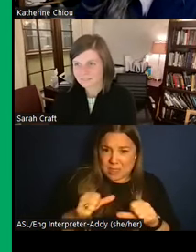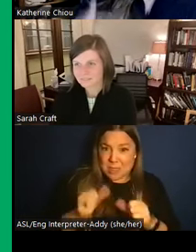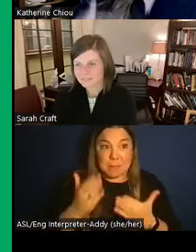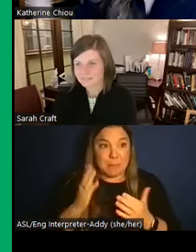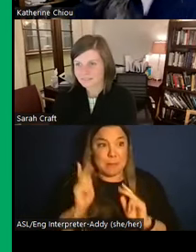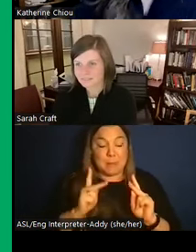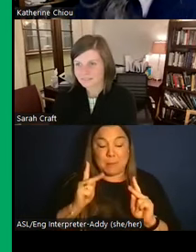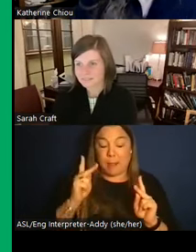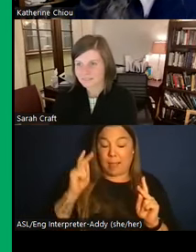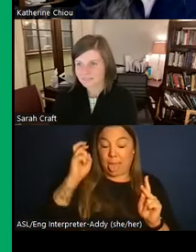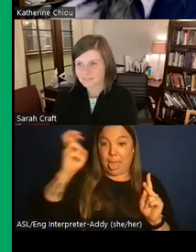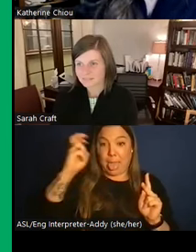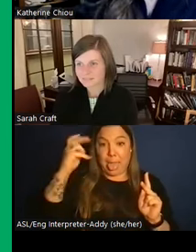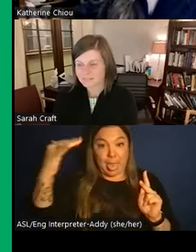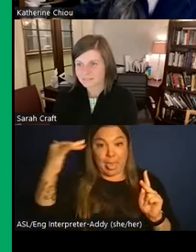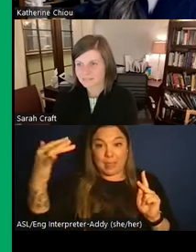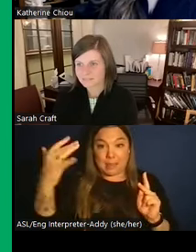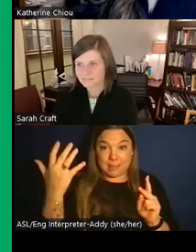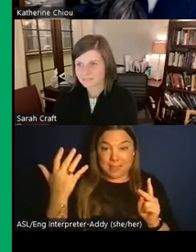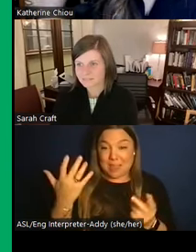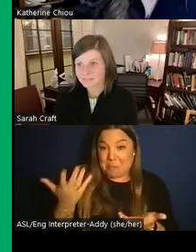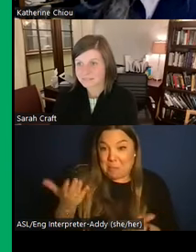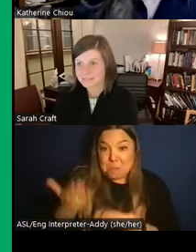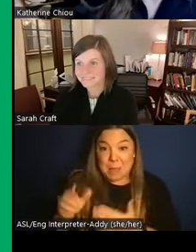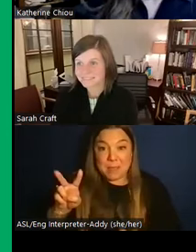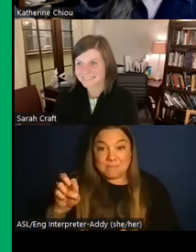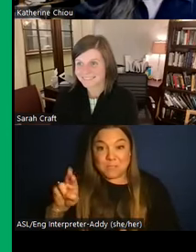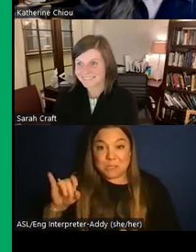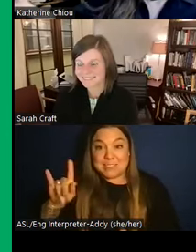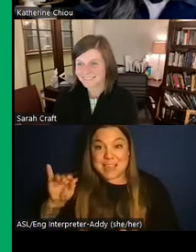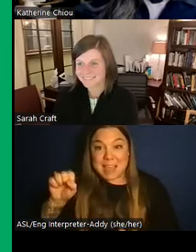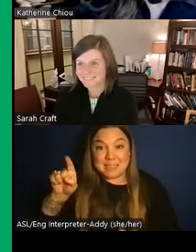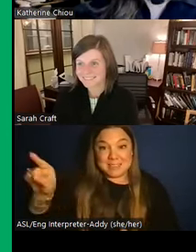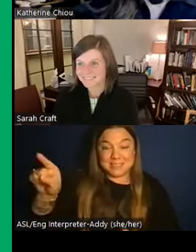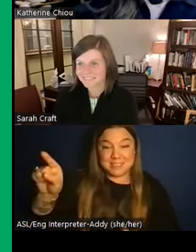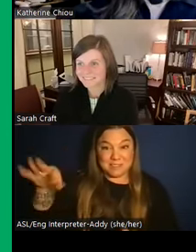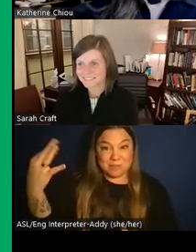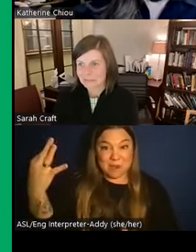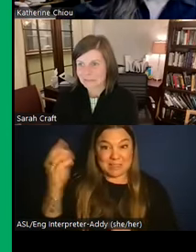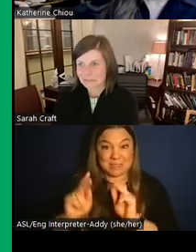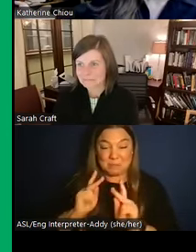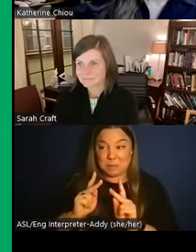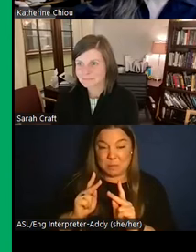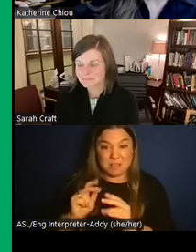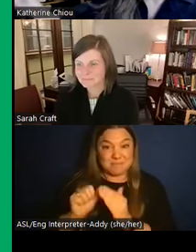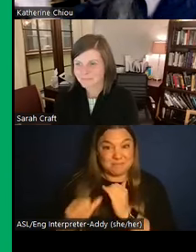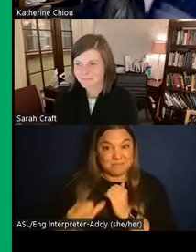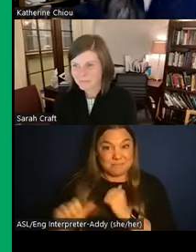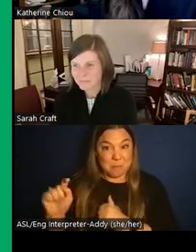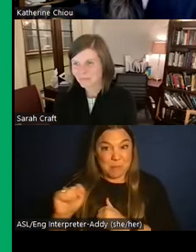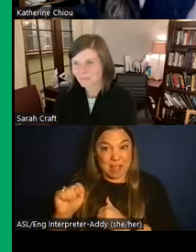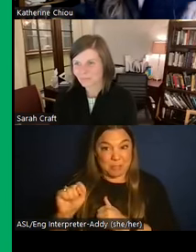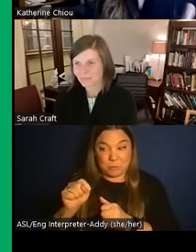that like it was like Versailles where we have accounts of people, noble women, noble men going to the bathroom in the hallways, right? That was not something that was